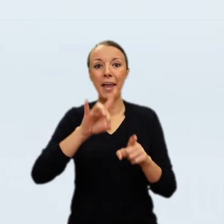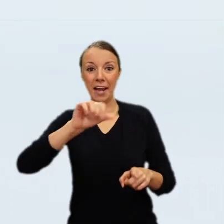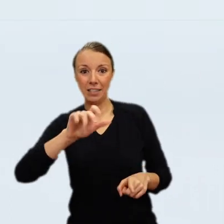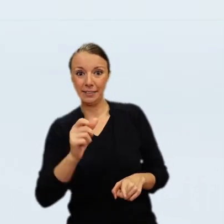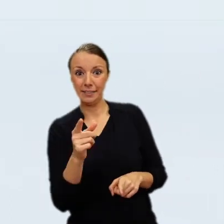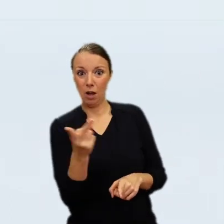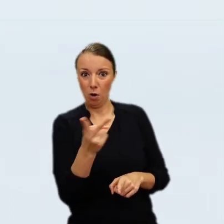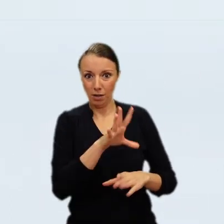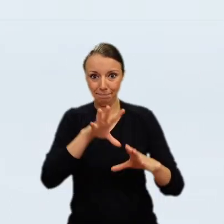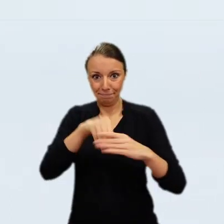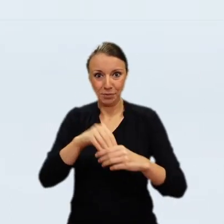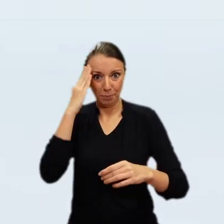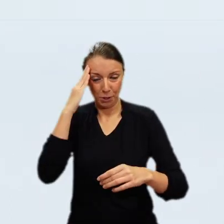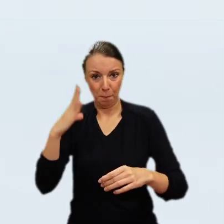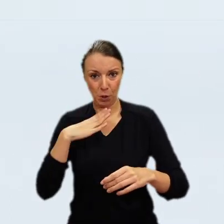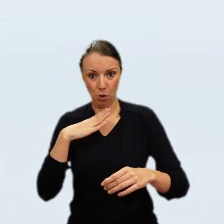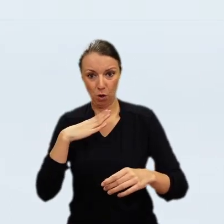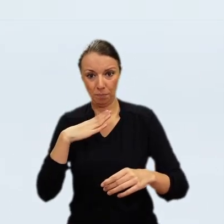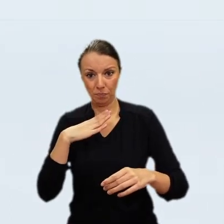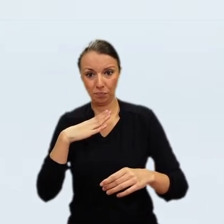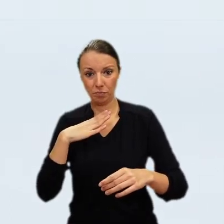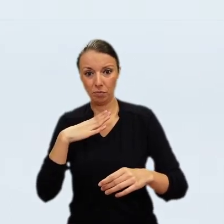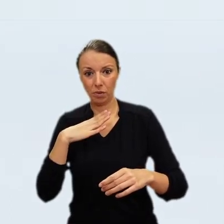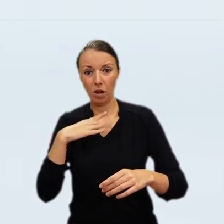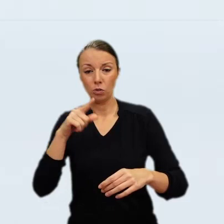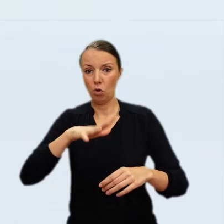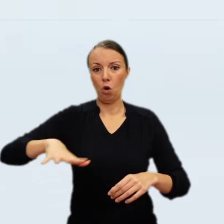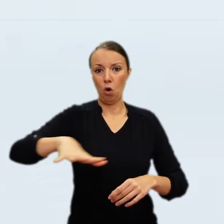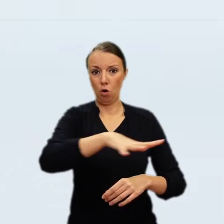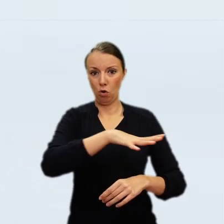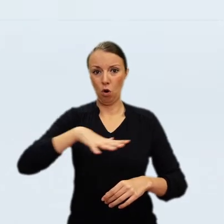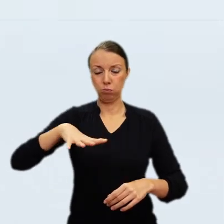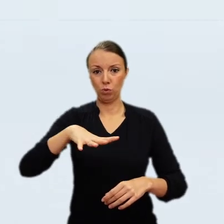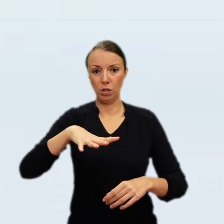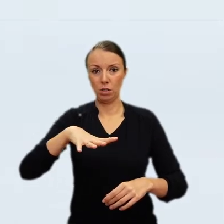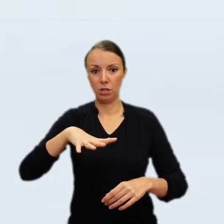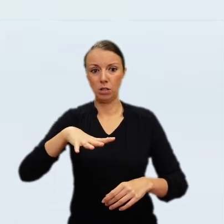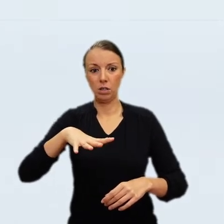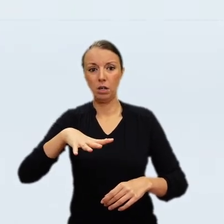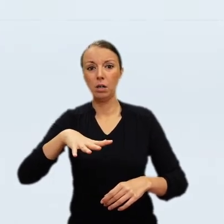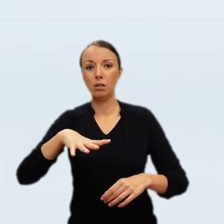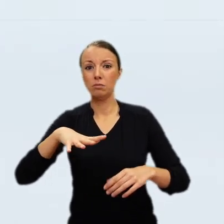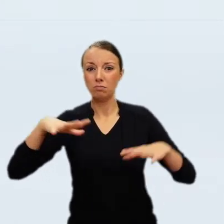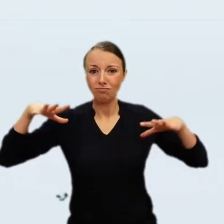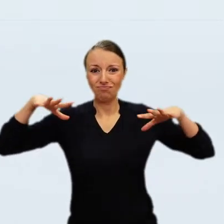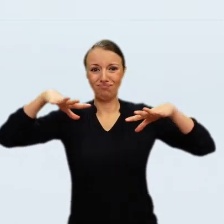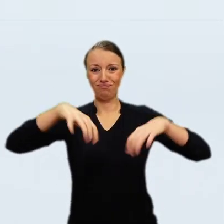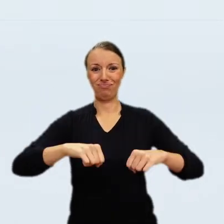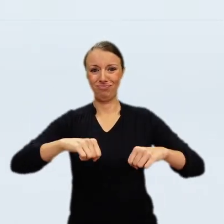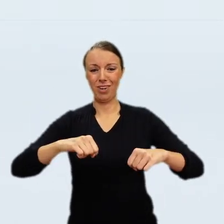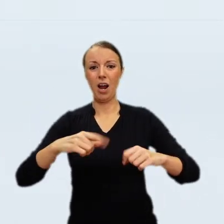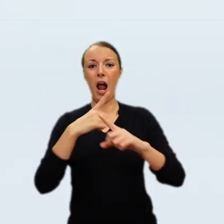Looking into the value of the painting, Adam Tarnowski in London contacted Carfax & Company, one of the local galleries.